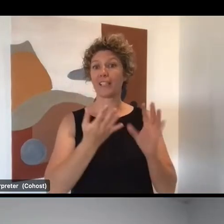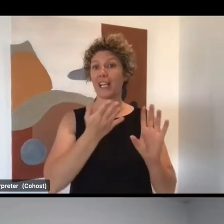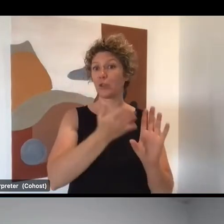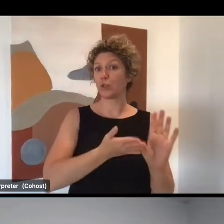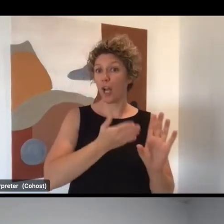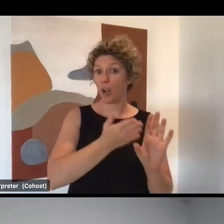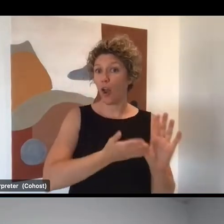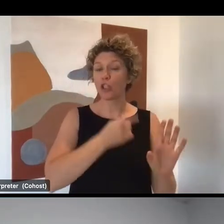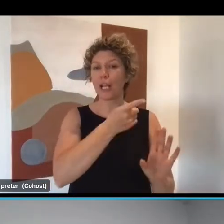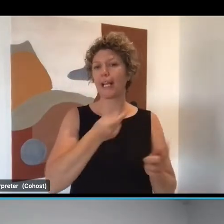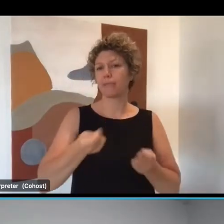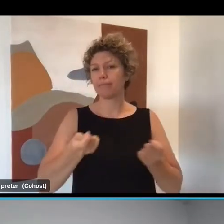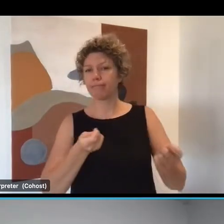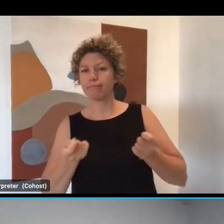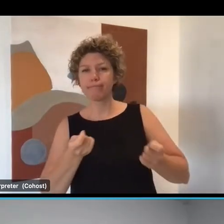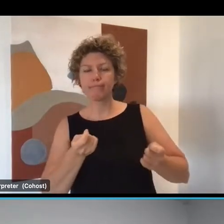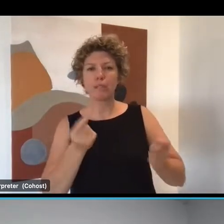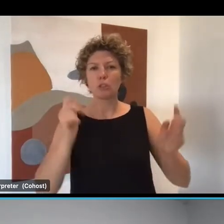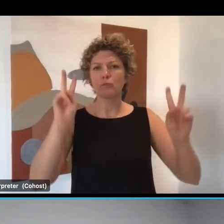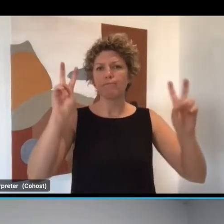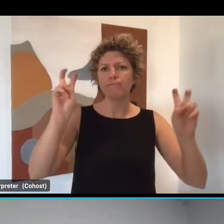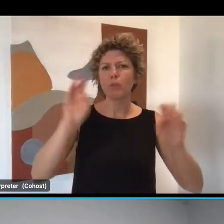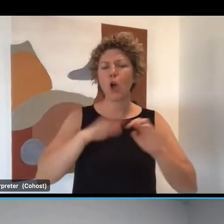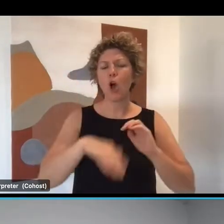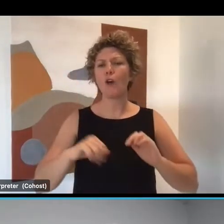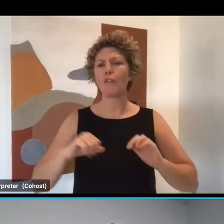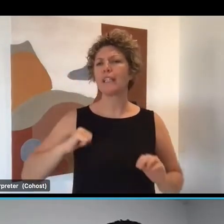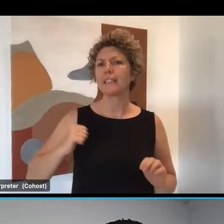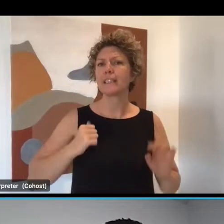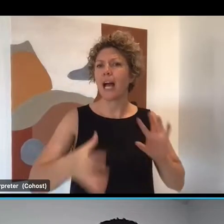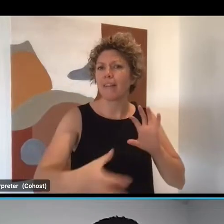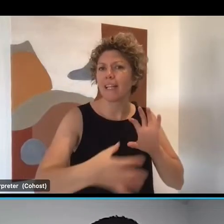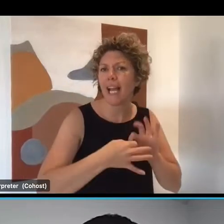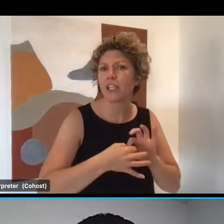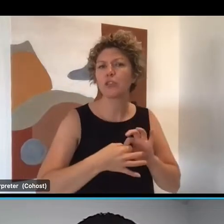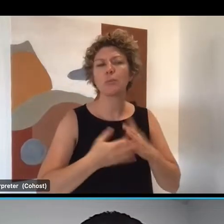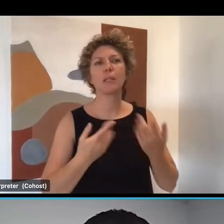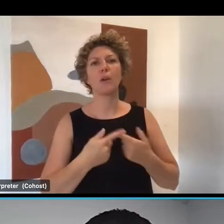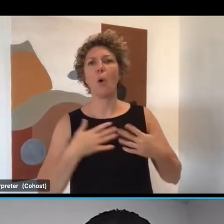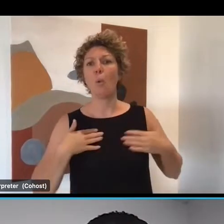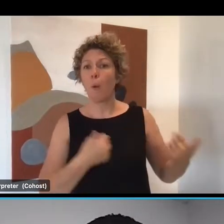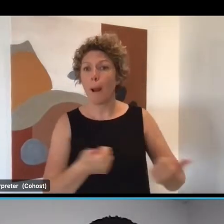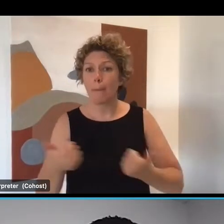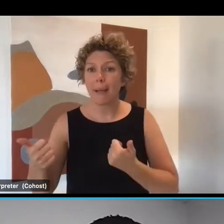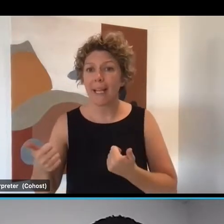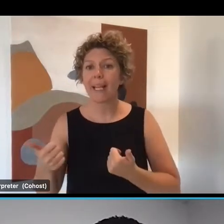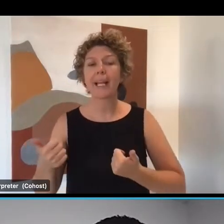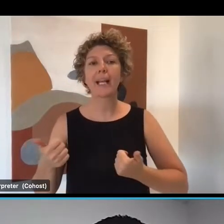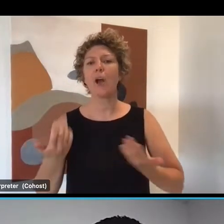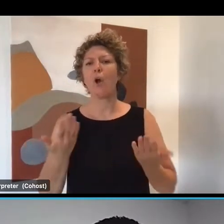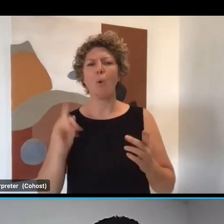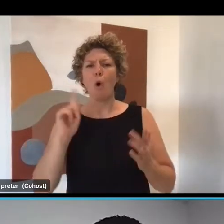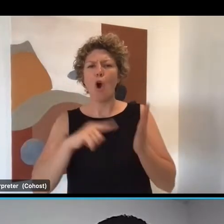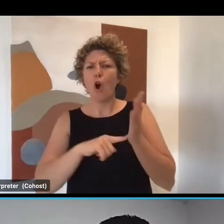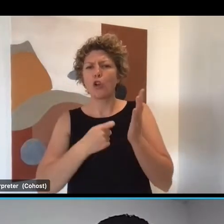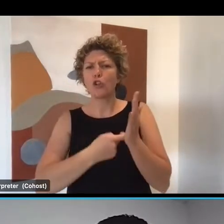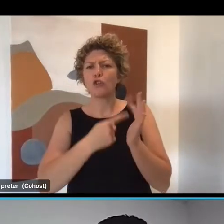And the topics include staff engagement, wellbeing and workforce trends. Next slide please. Thanks.